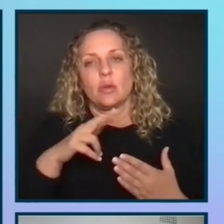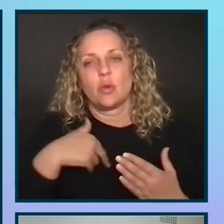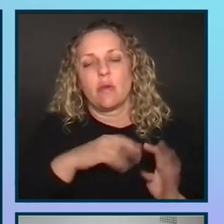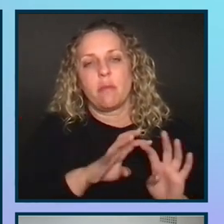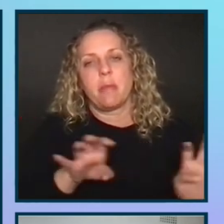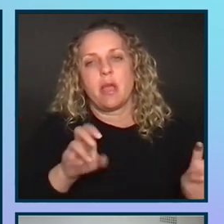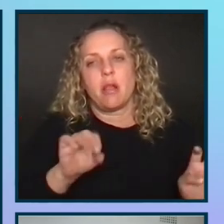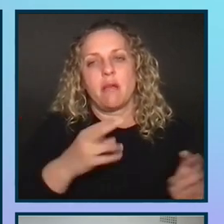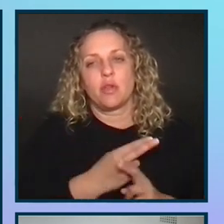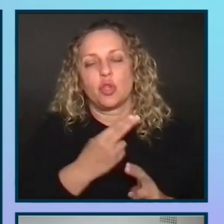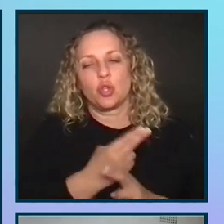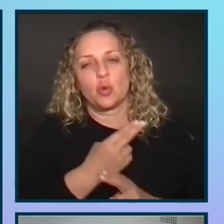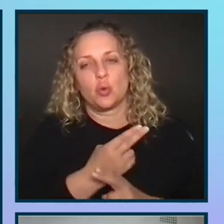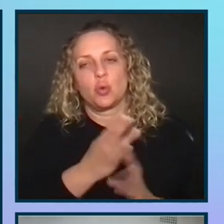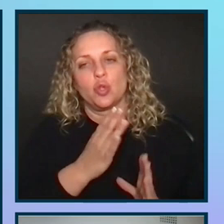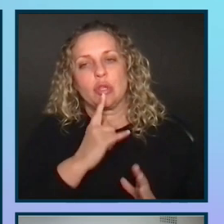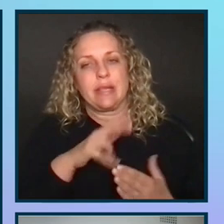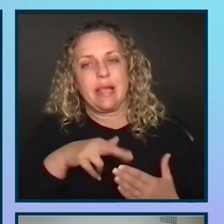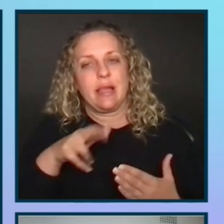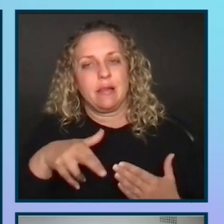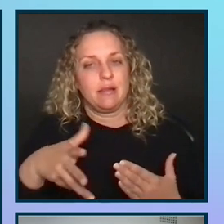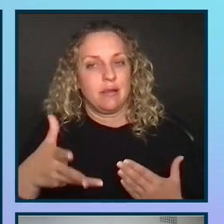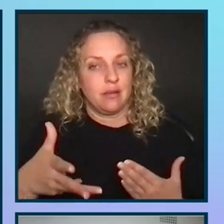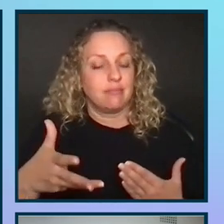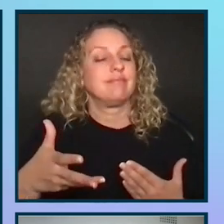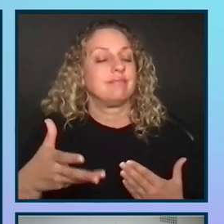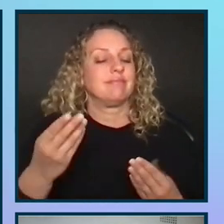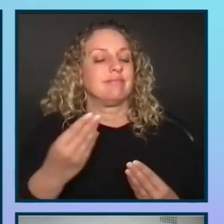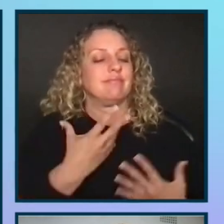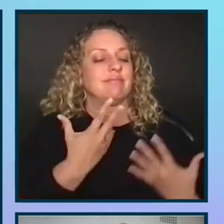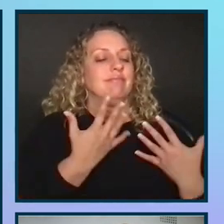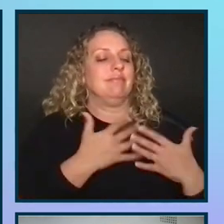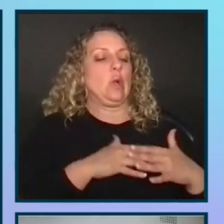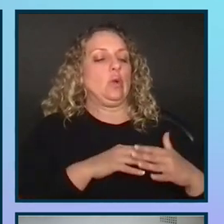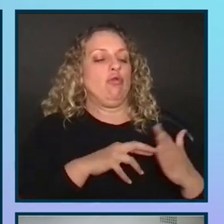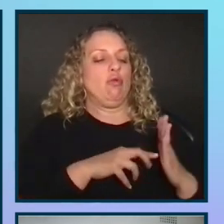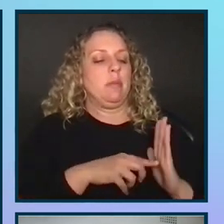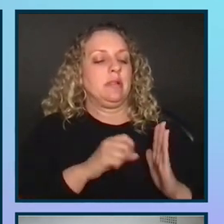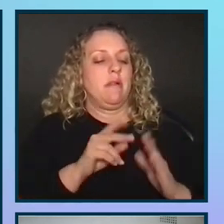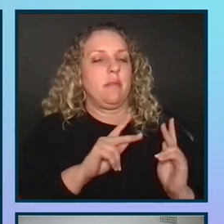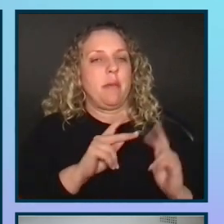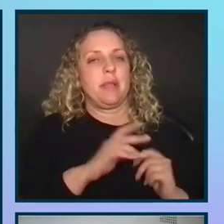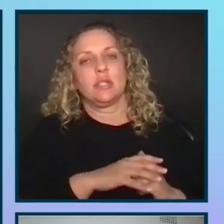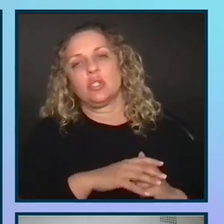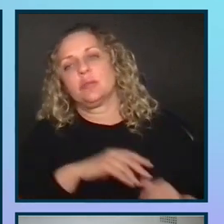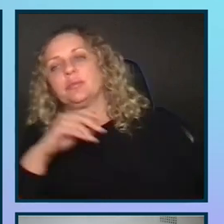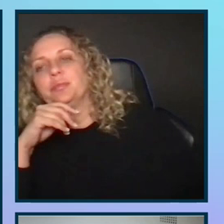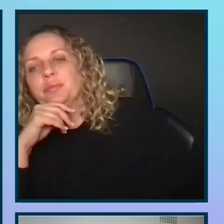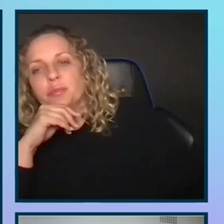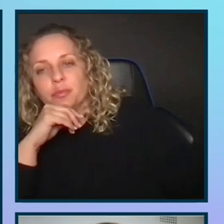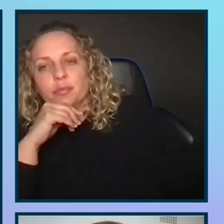of users at the end, which will provide an inclusive representation of the population. This